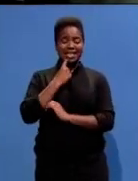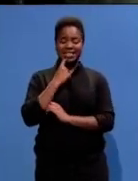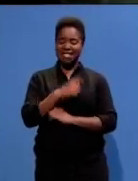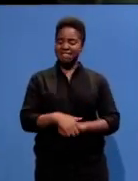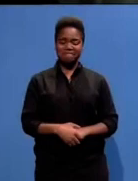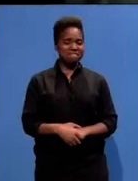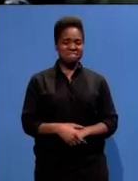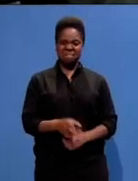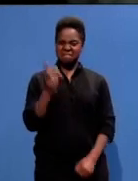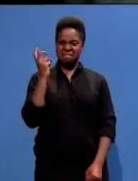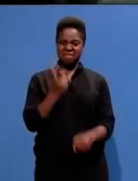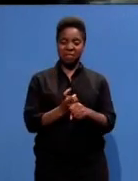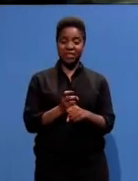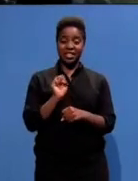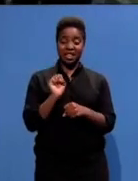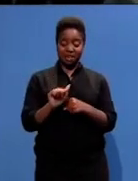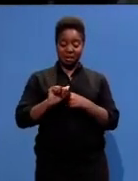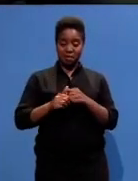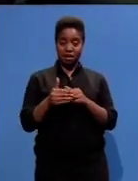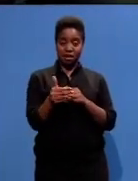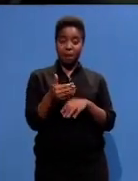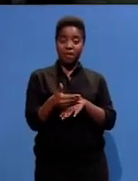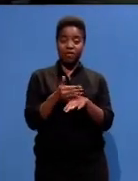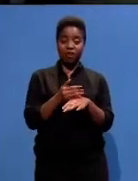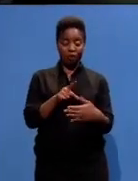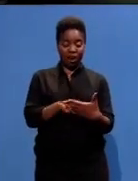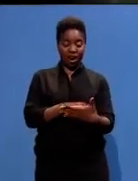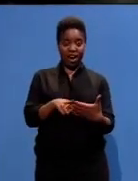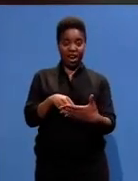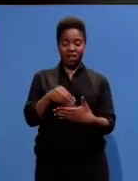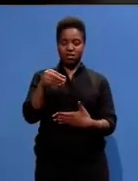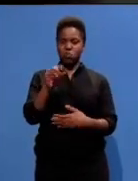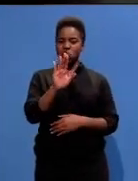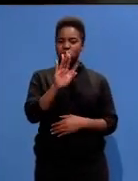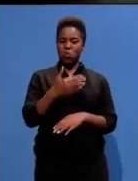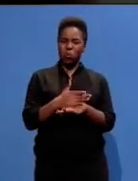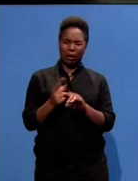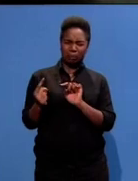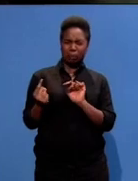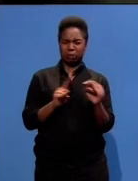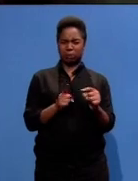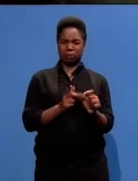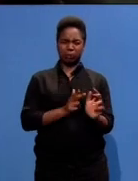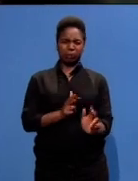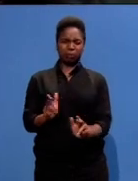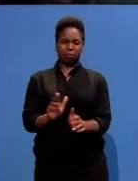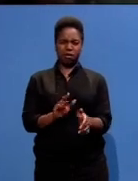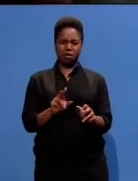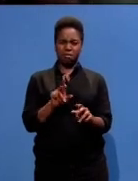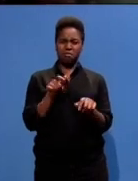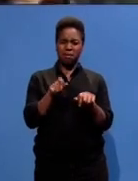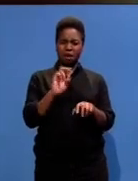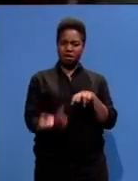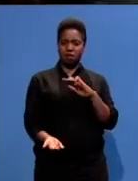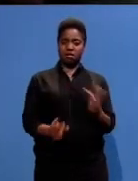Even in the months before the election, there was a lot of violence and killings. And that was